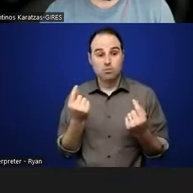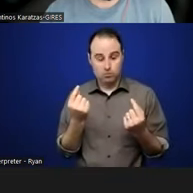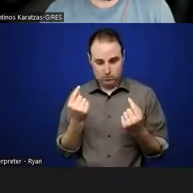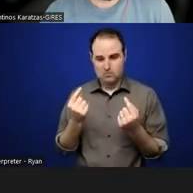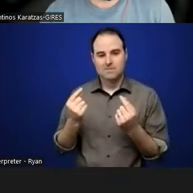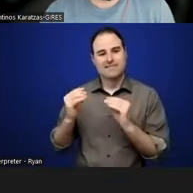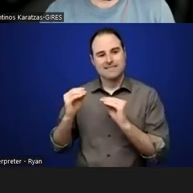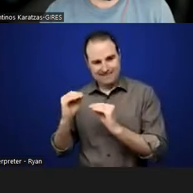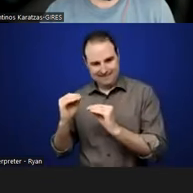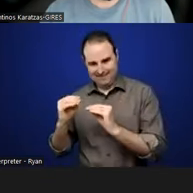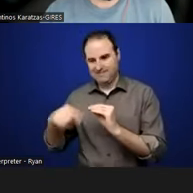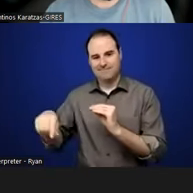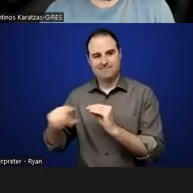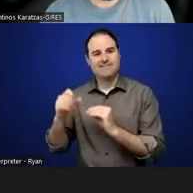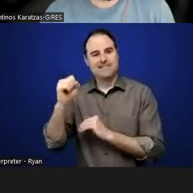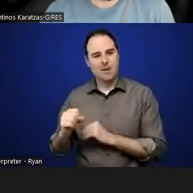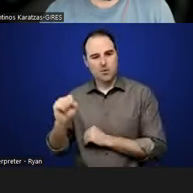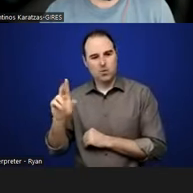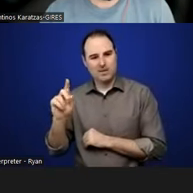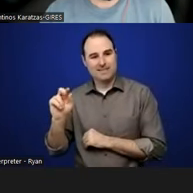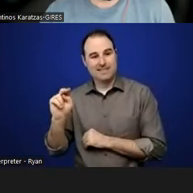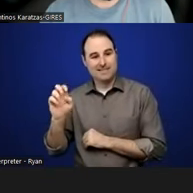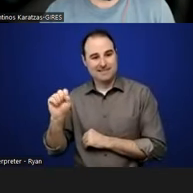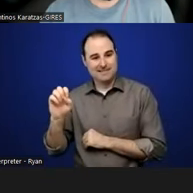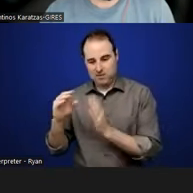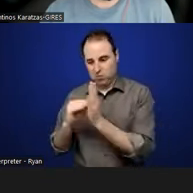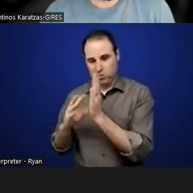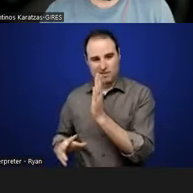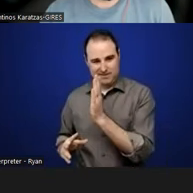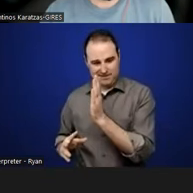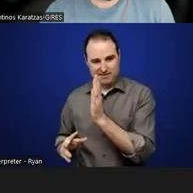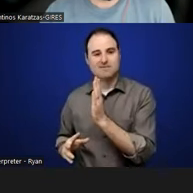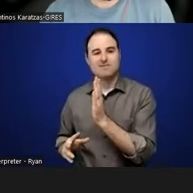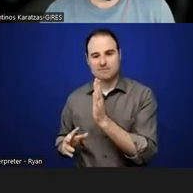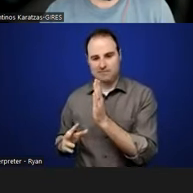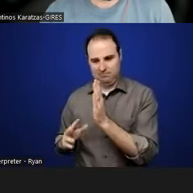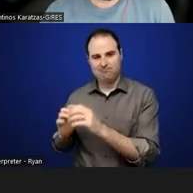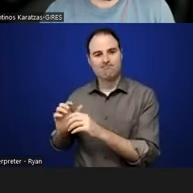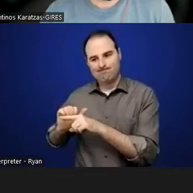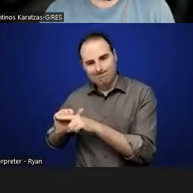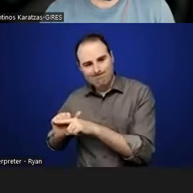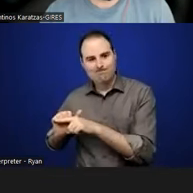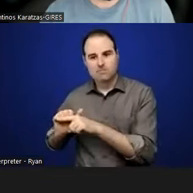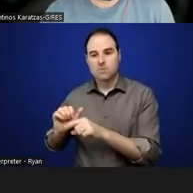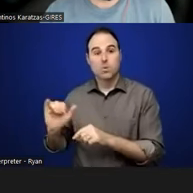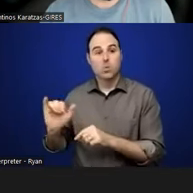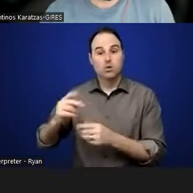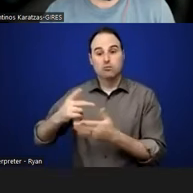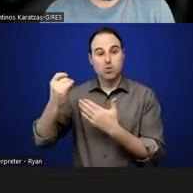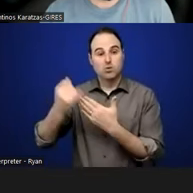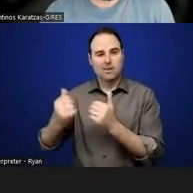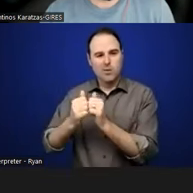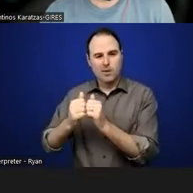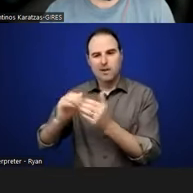South Sudanese students, um, and, um, community groups. We've done projects with a group of widows and